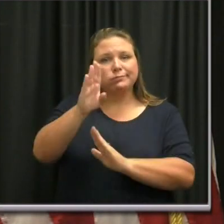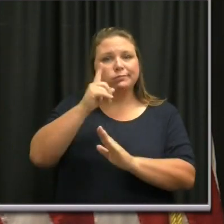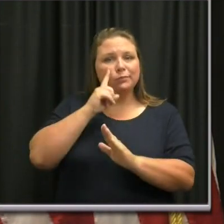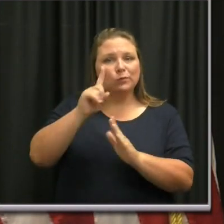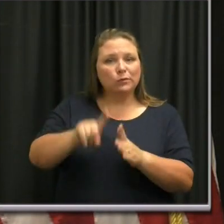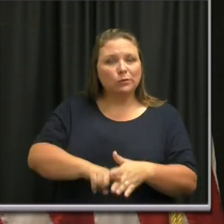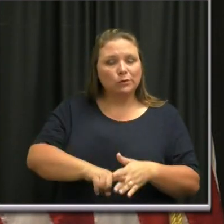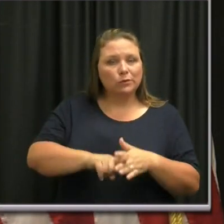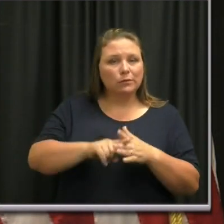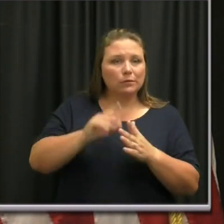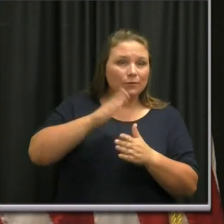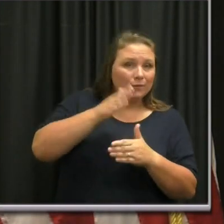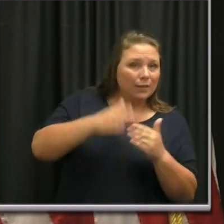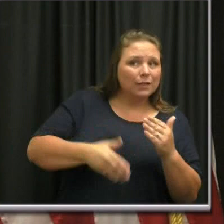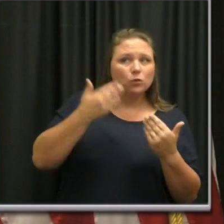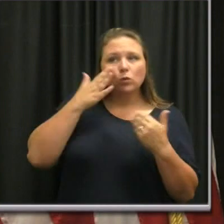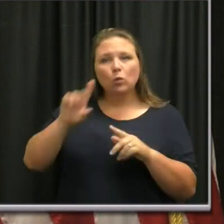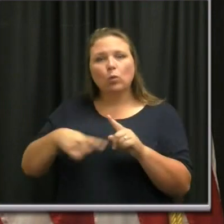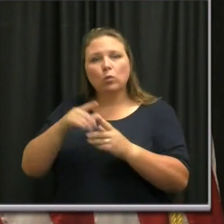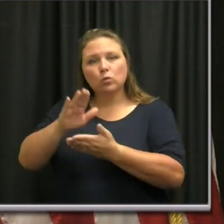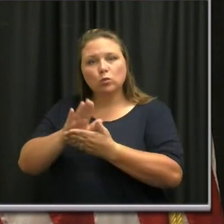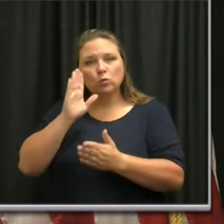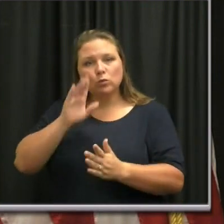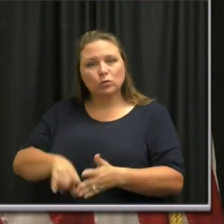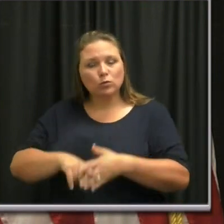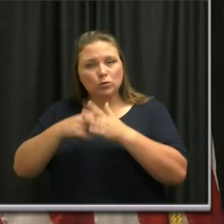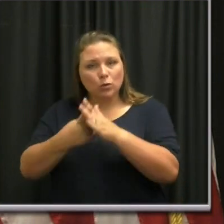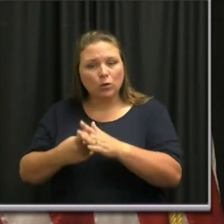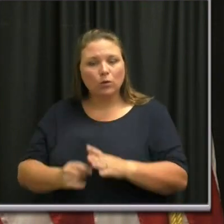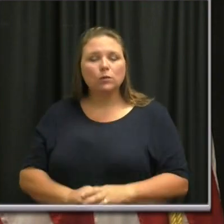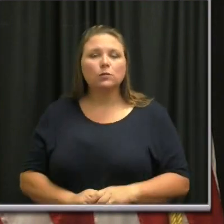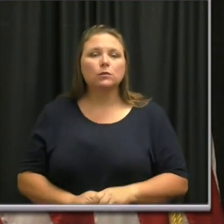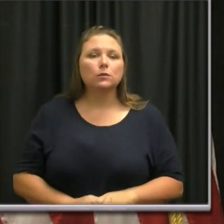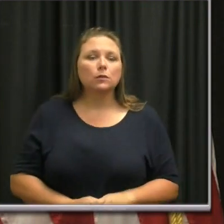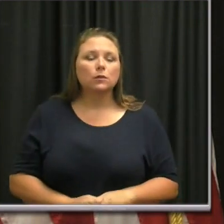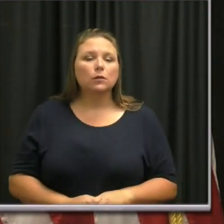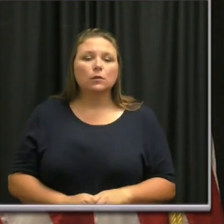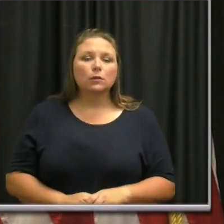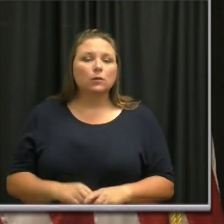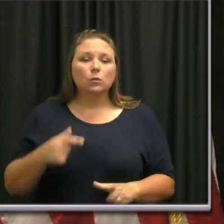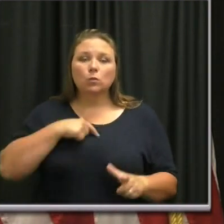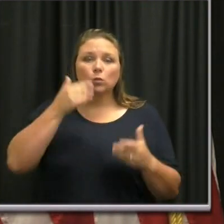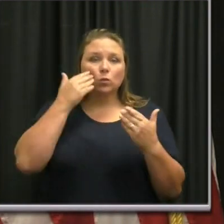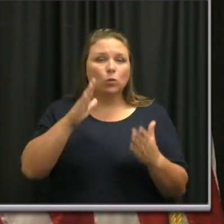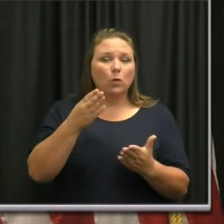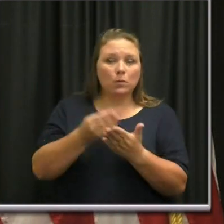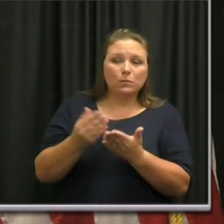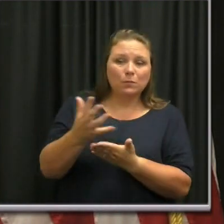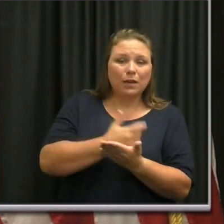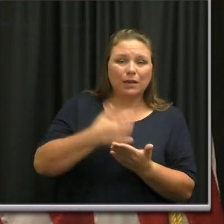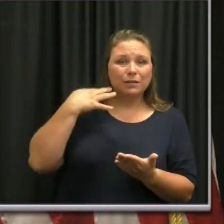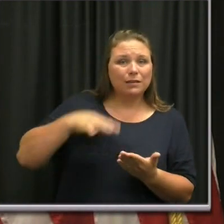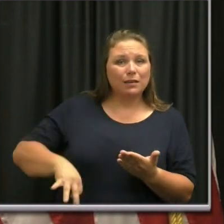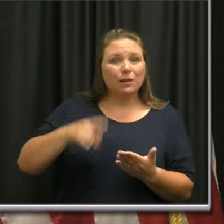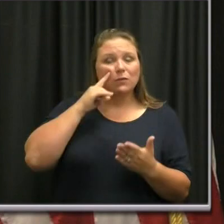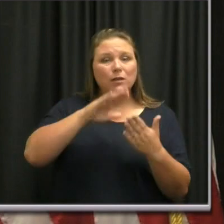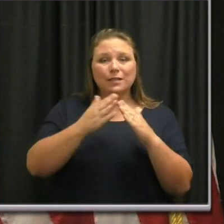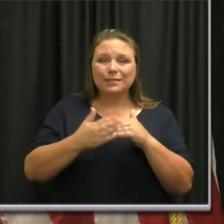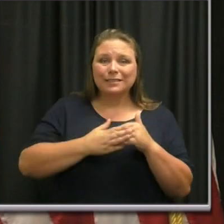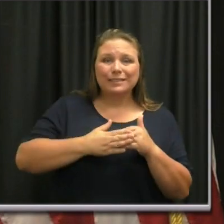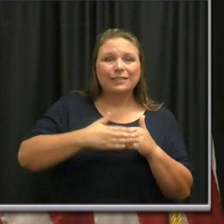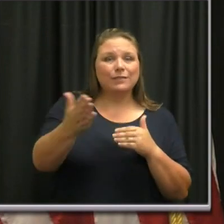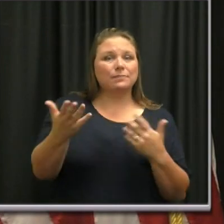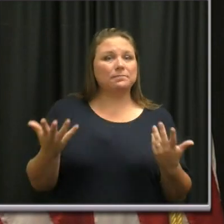schools are starting. Um, there, we don't know what the revenues will be for the city going